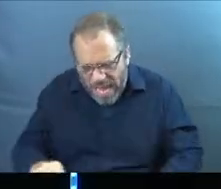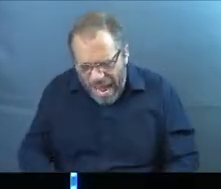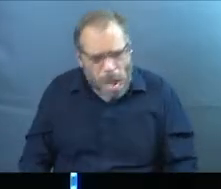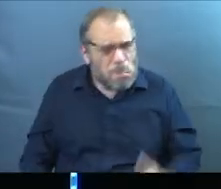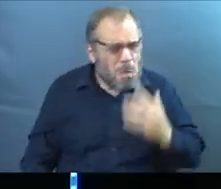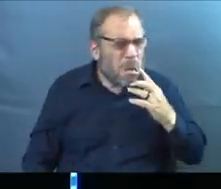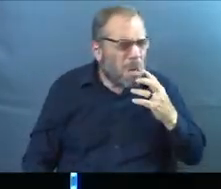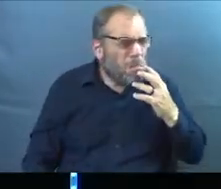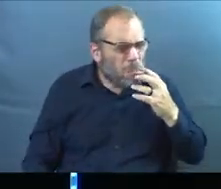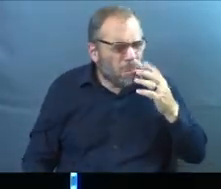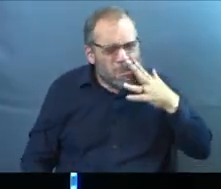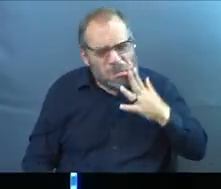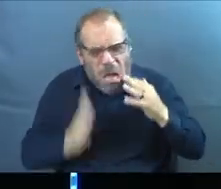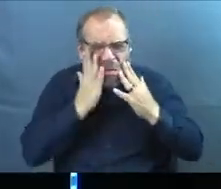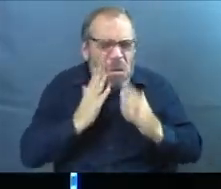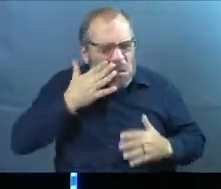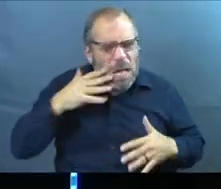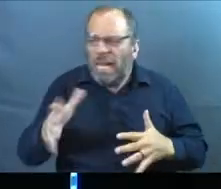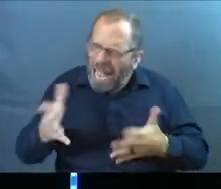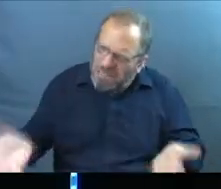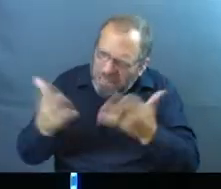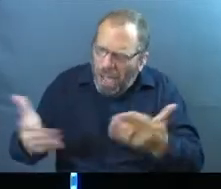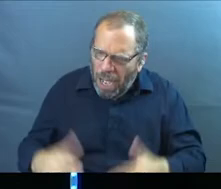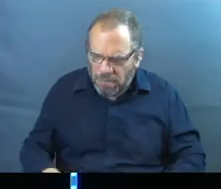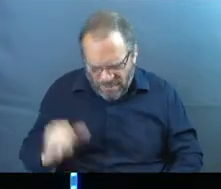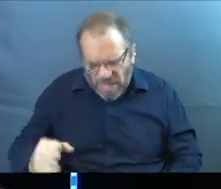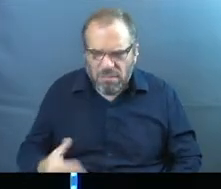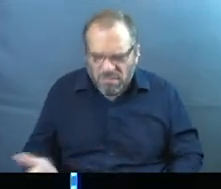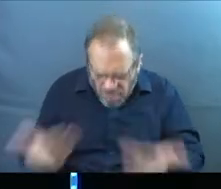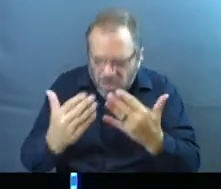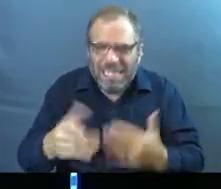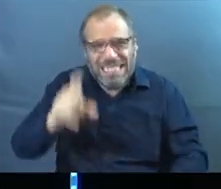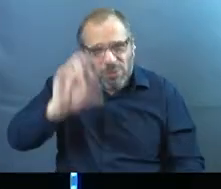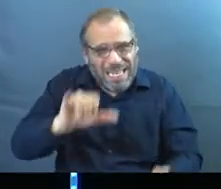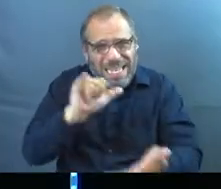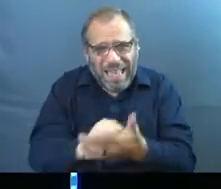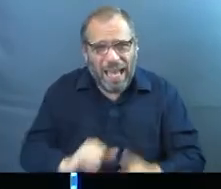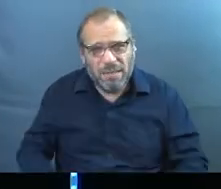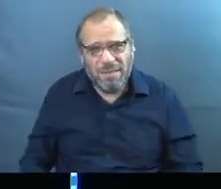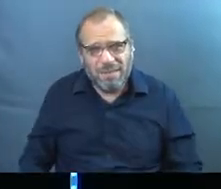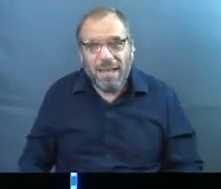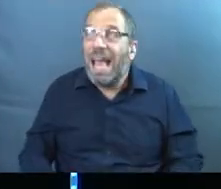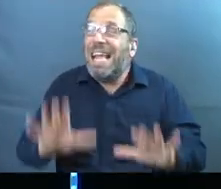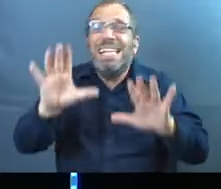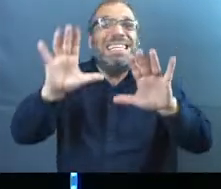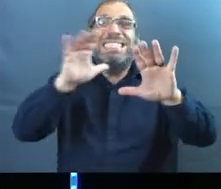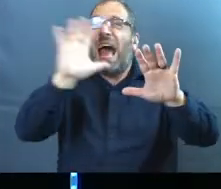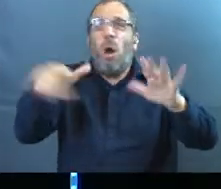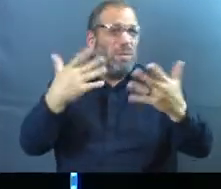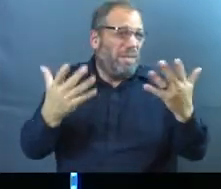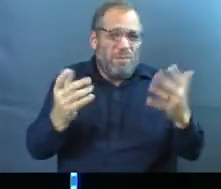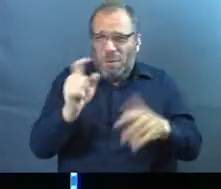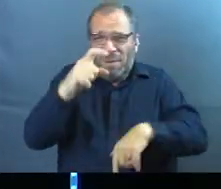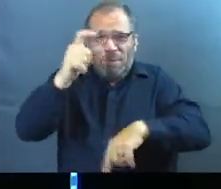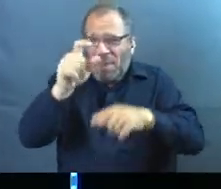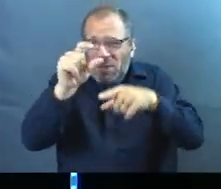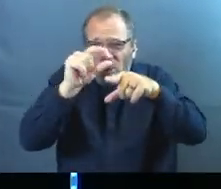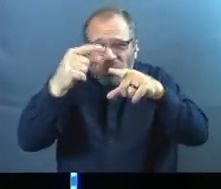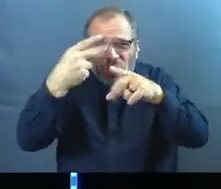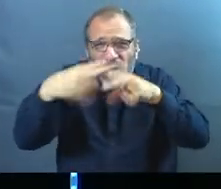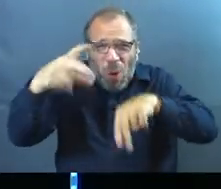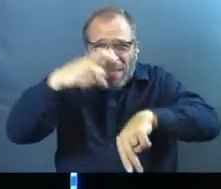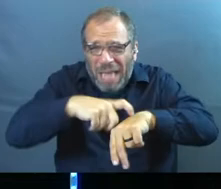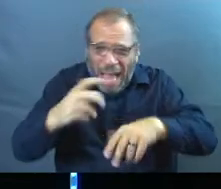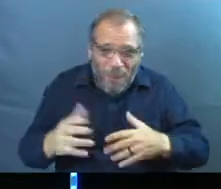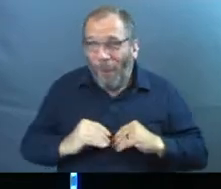guys got this. You worked for this. This is, this is where you're supposed to be. We need that. And not just for random little moments to be like, I'm